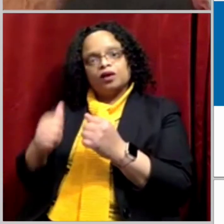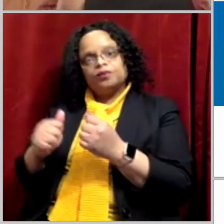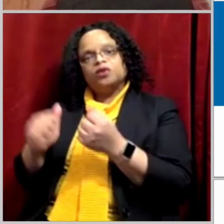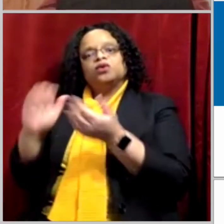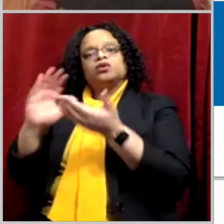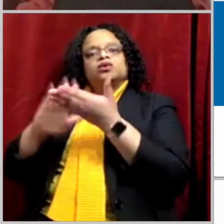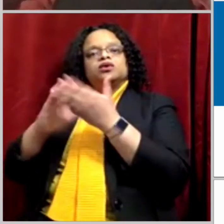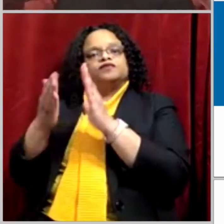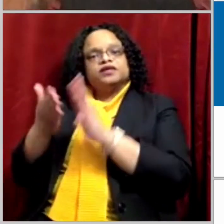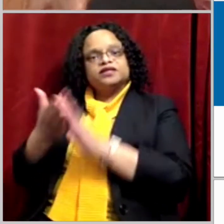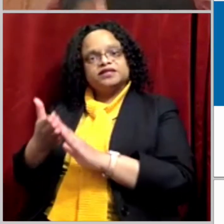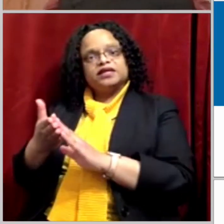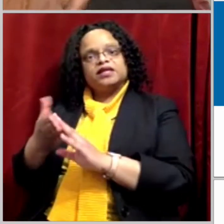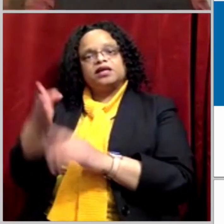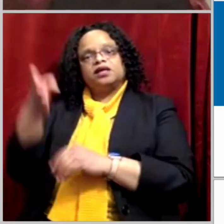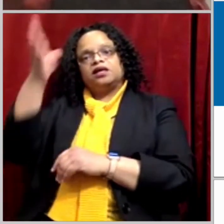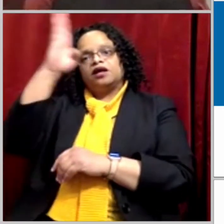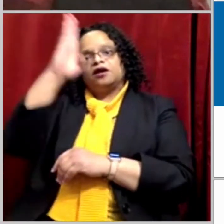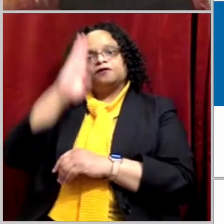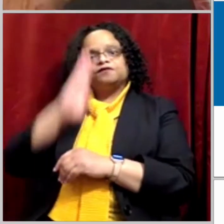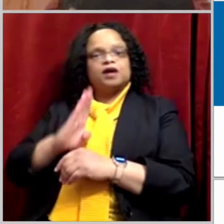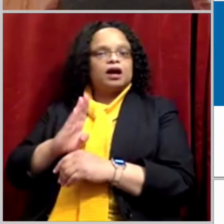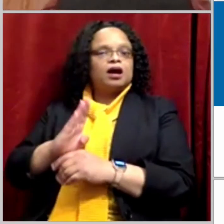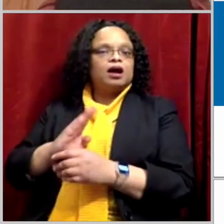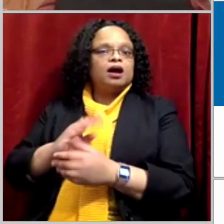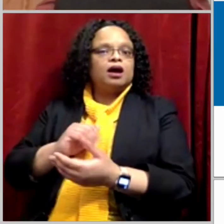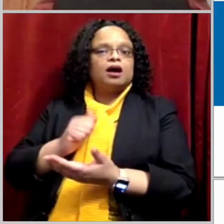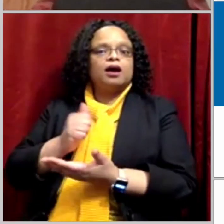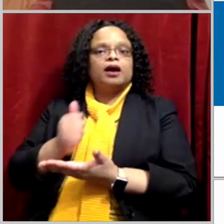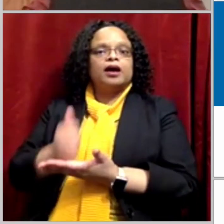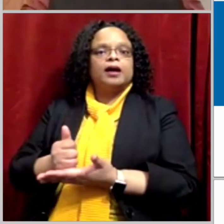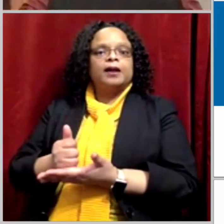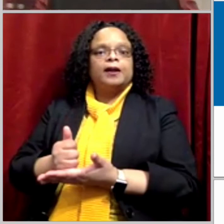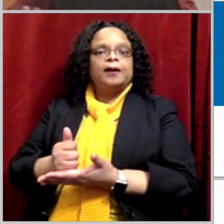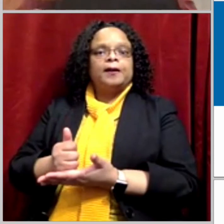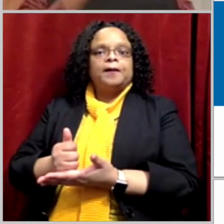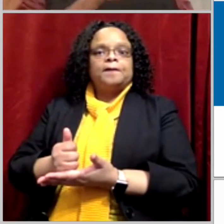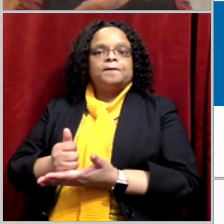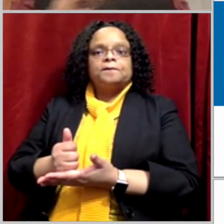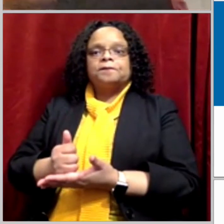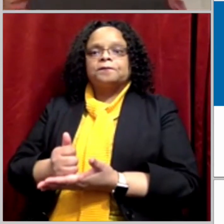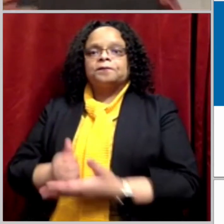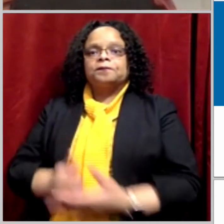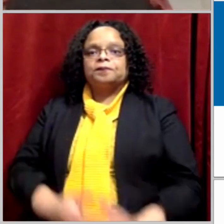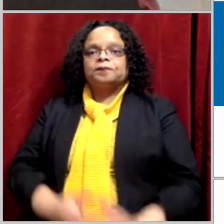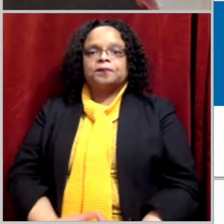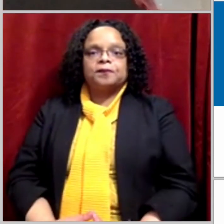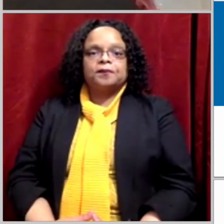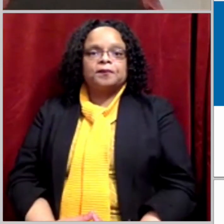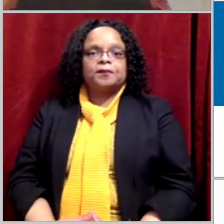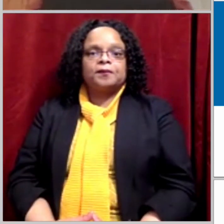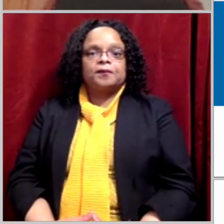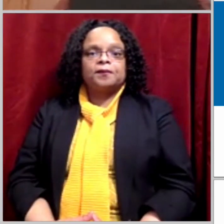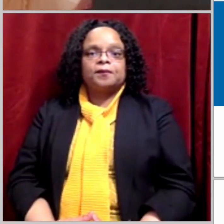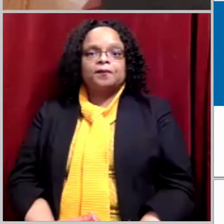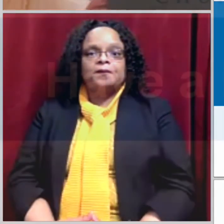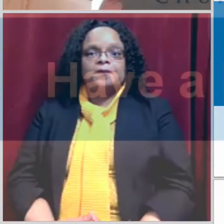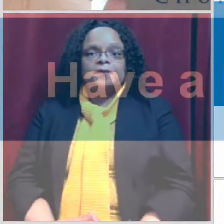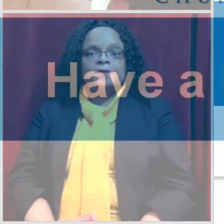The beautiful city of God Amen